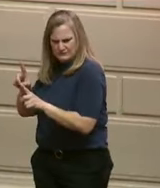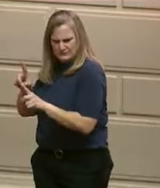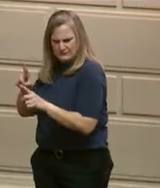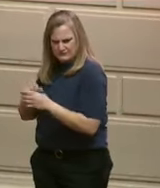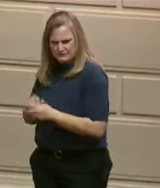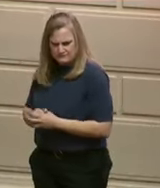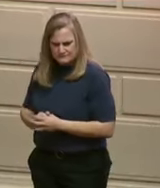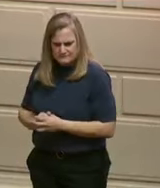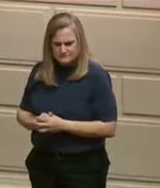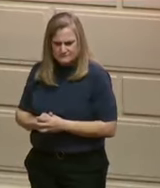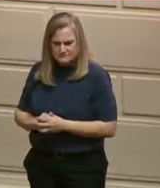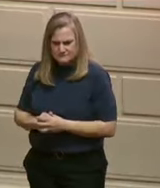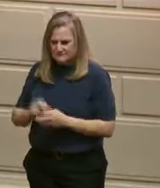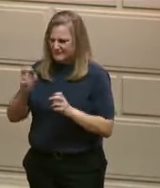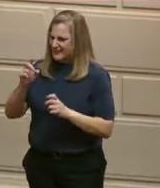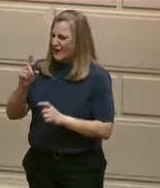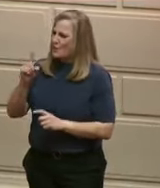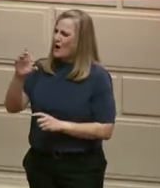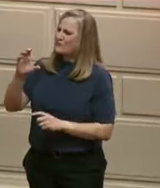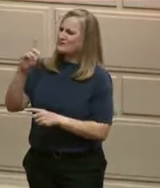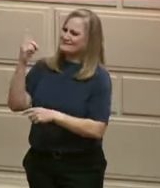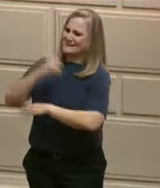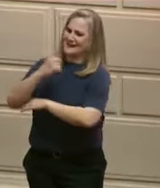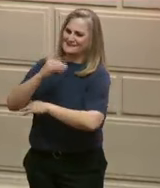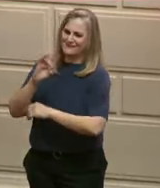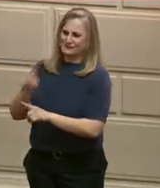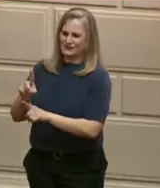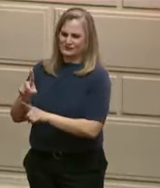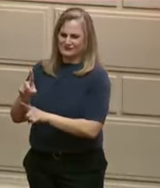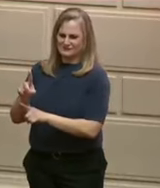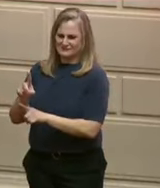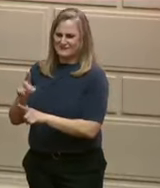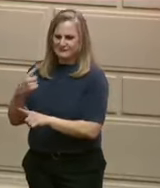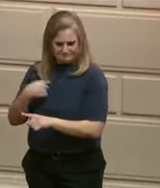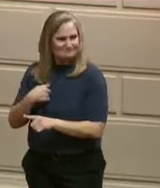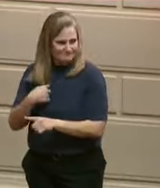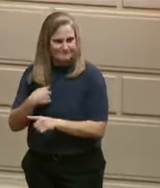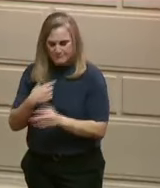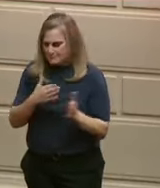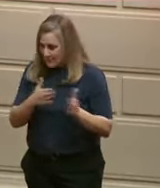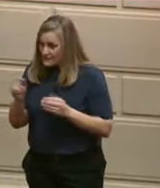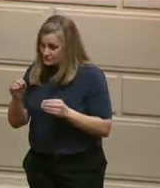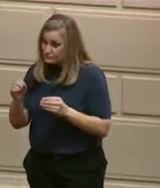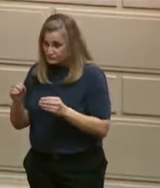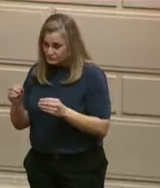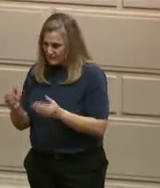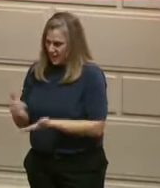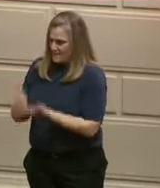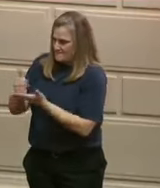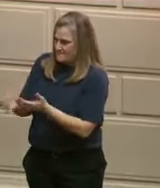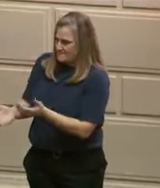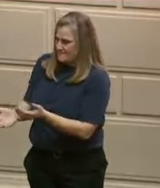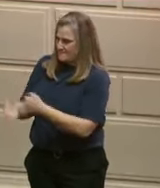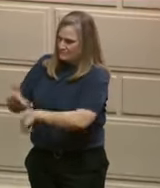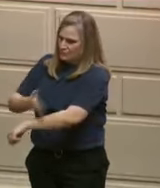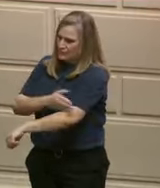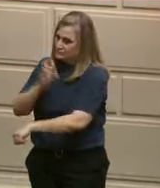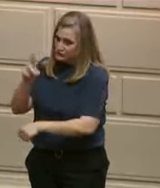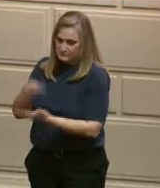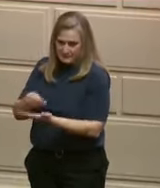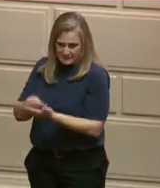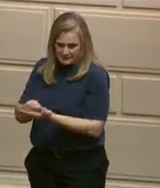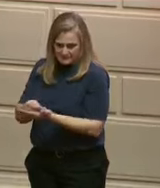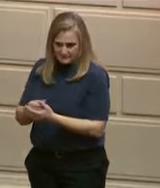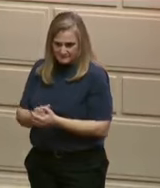roll out a game plan for raising incomes with the help of Ernie Amonti, Executive Director of Leagues and Cities and Towns,